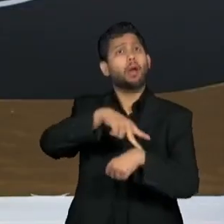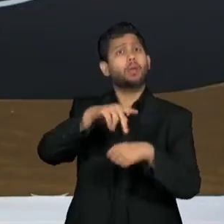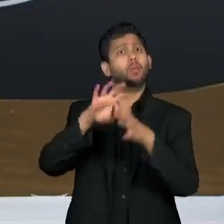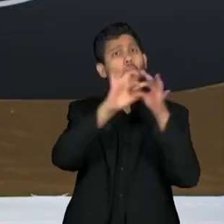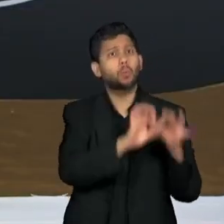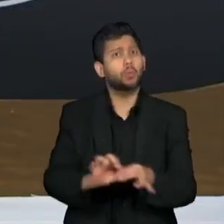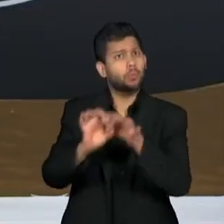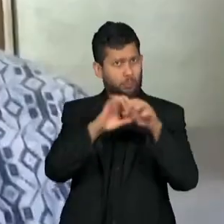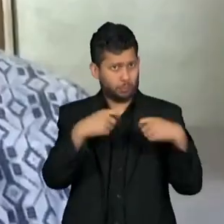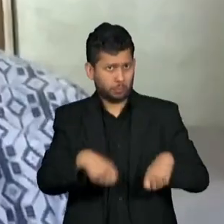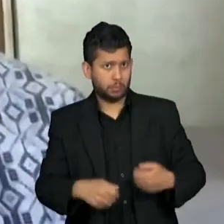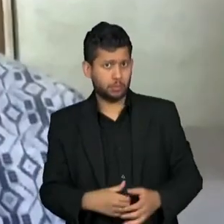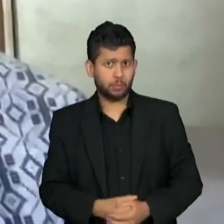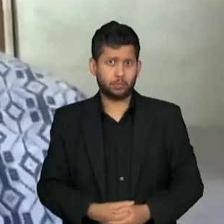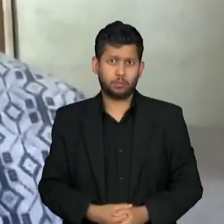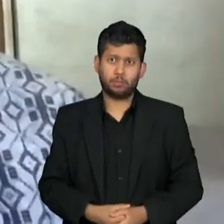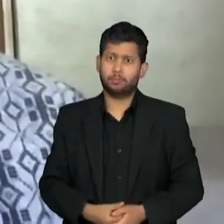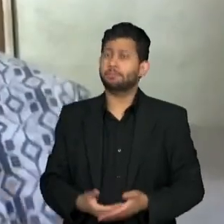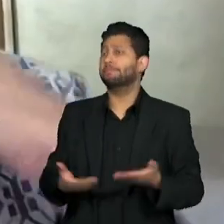nessa regulação?